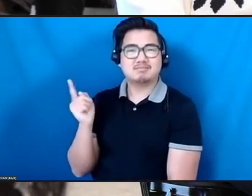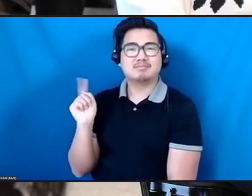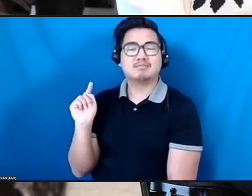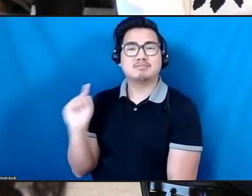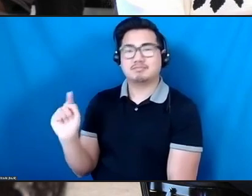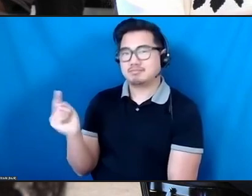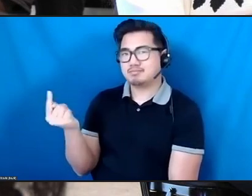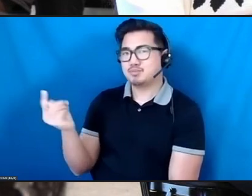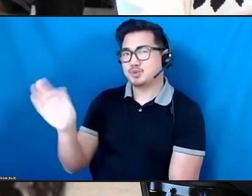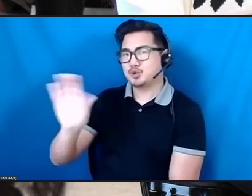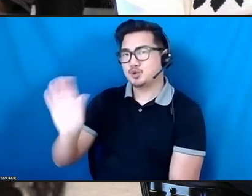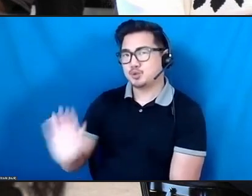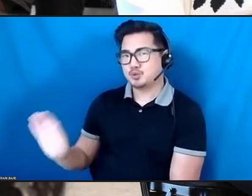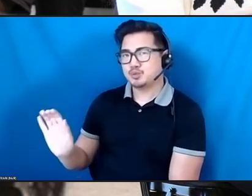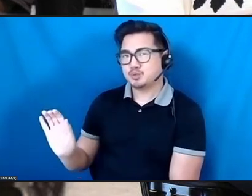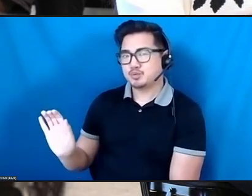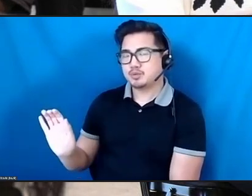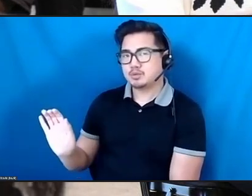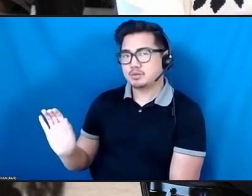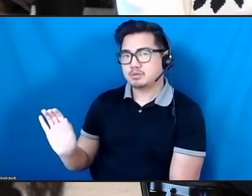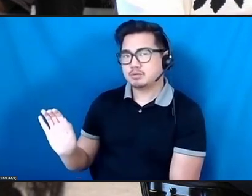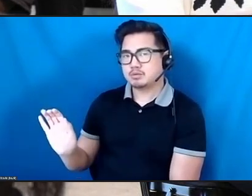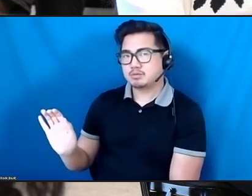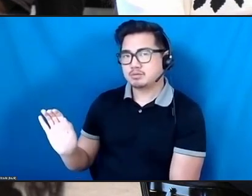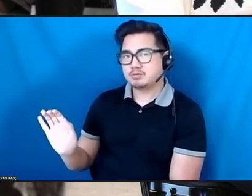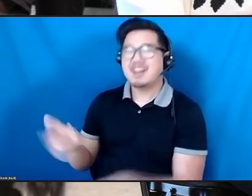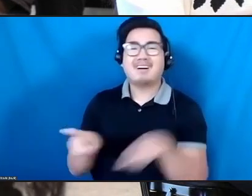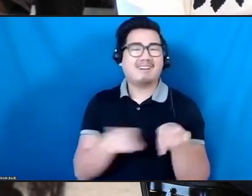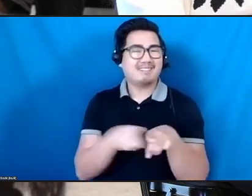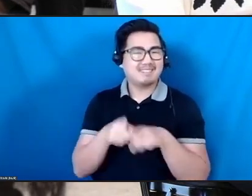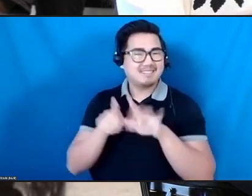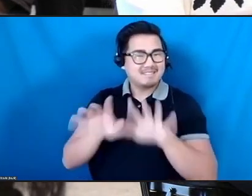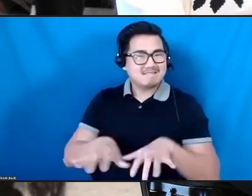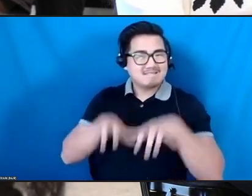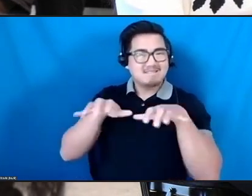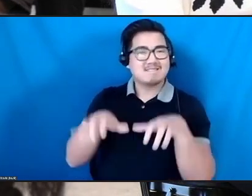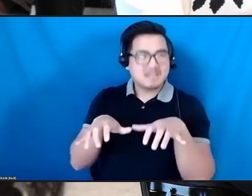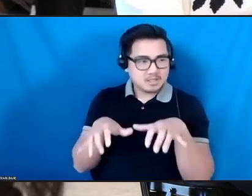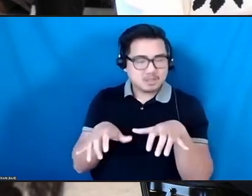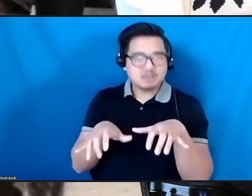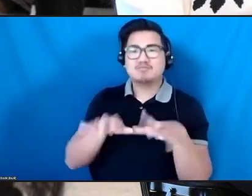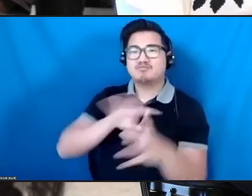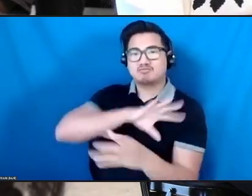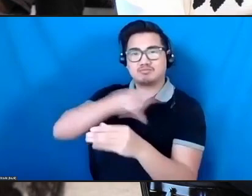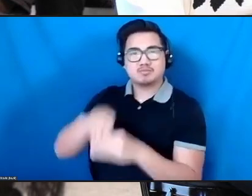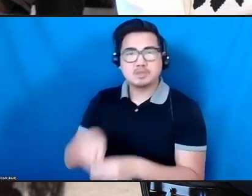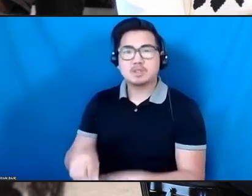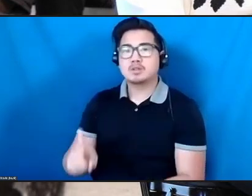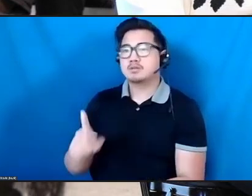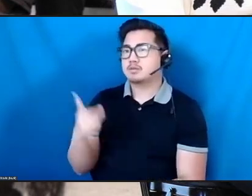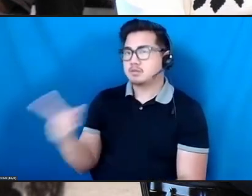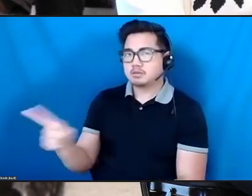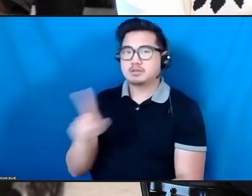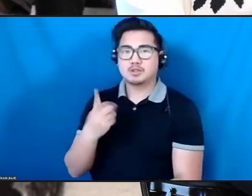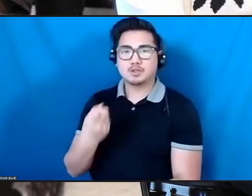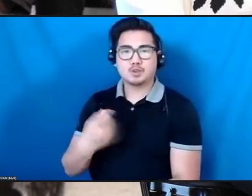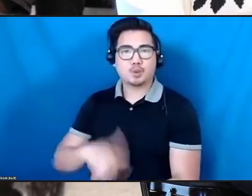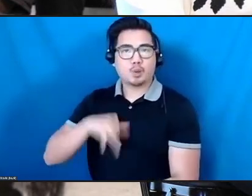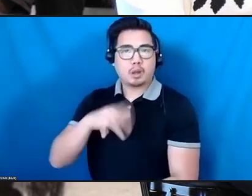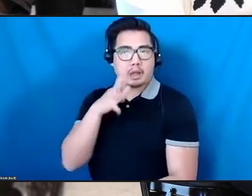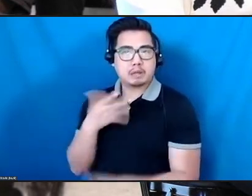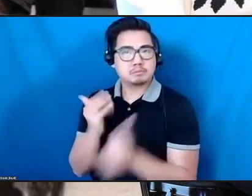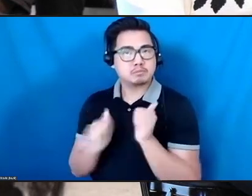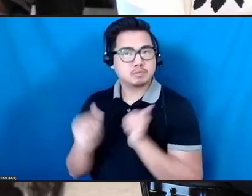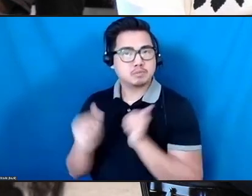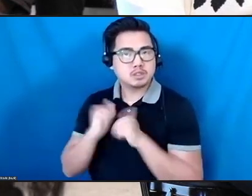And also, the audience. They collected an audience. So it was a full house. And there was a very poignant moment